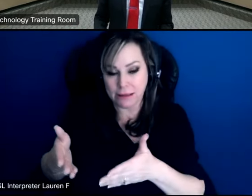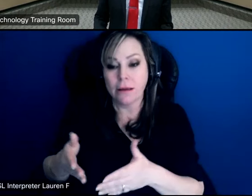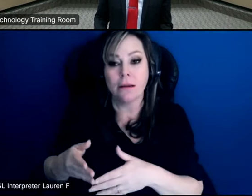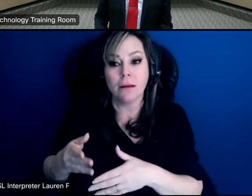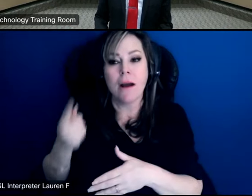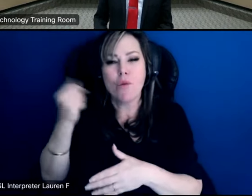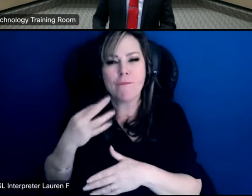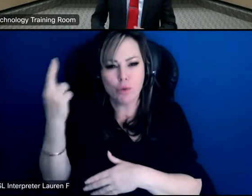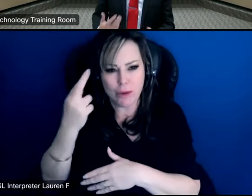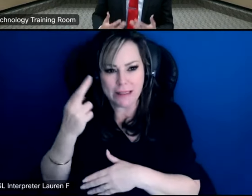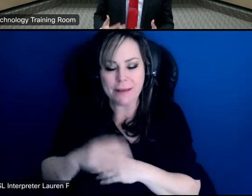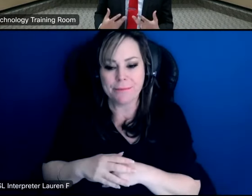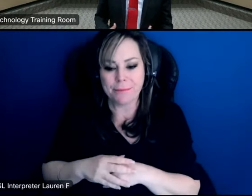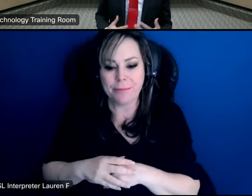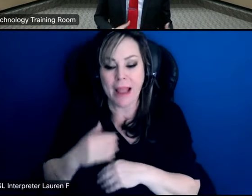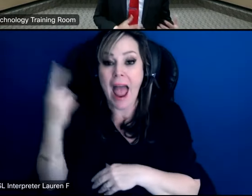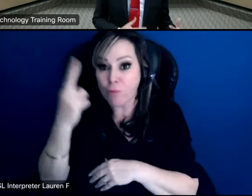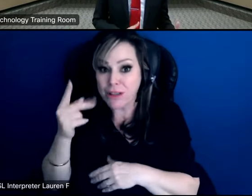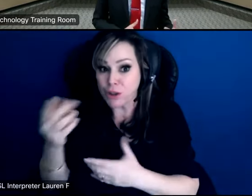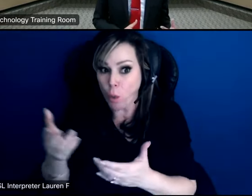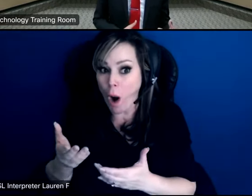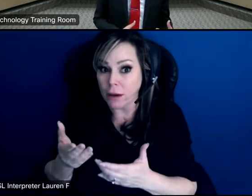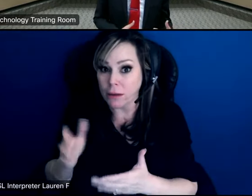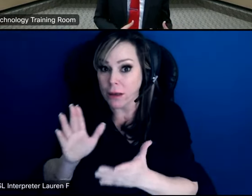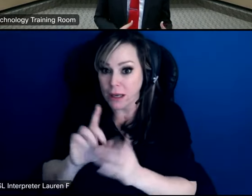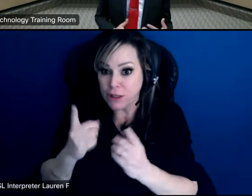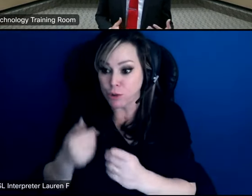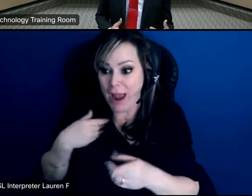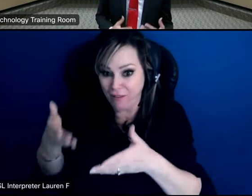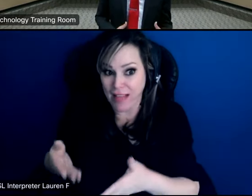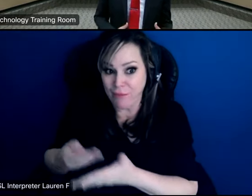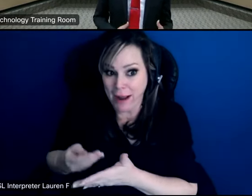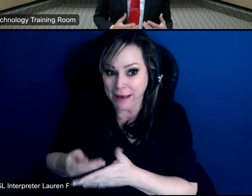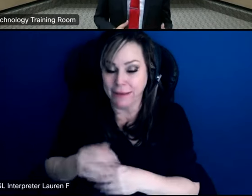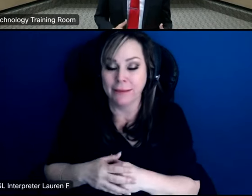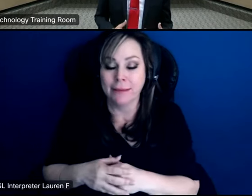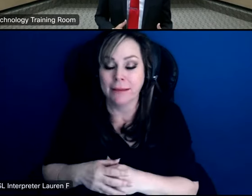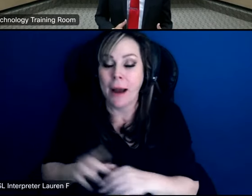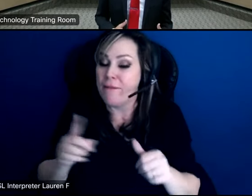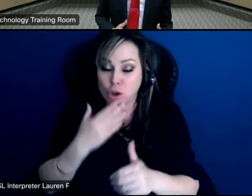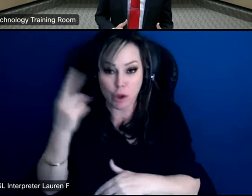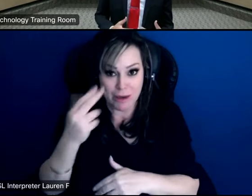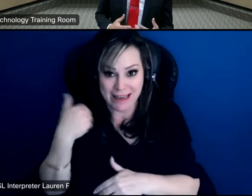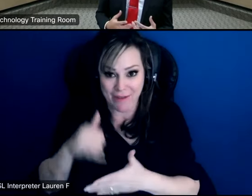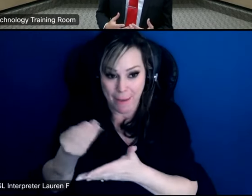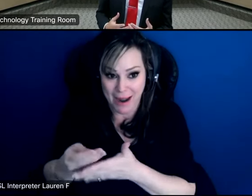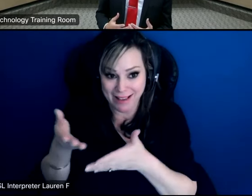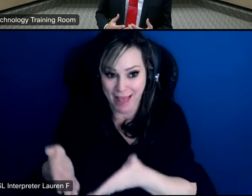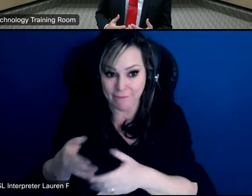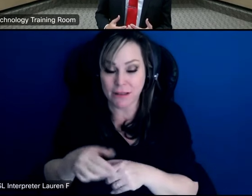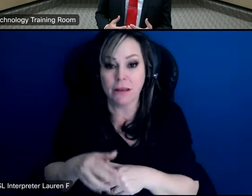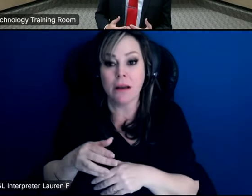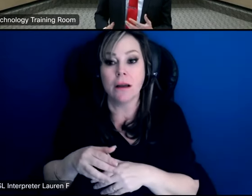a few purposes and by the way there's a reason you want school districts to have a fund balance there's a really good reason the first good reason is that